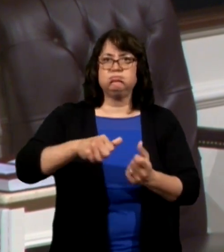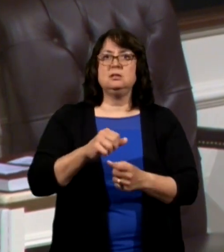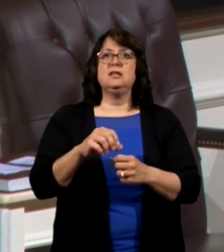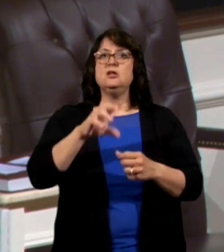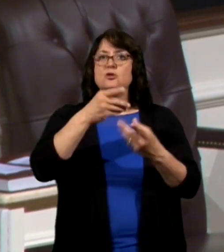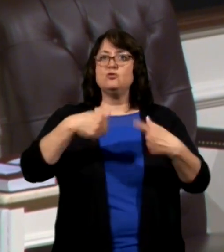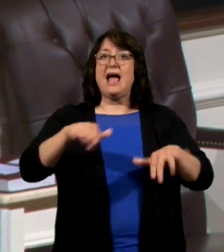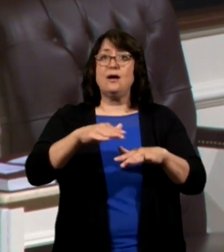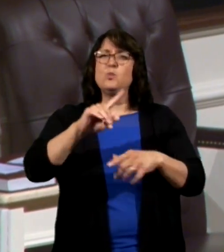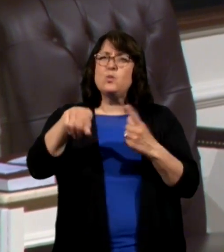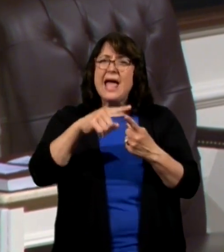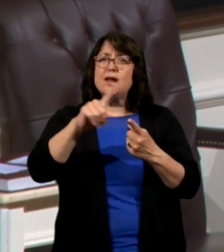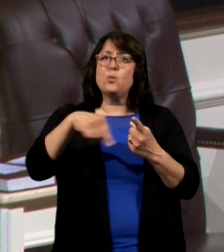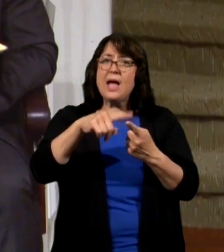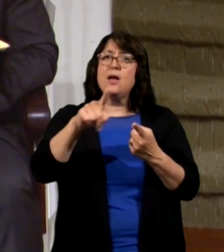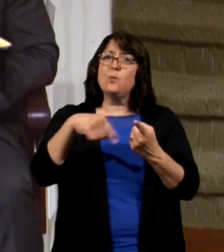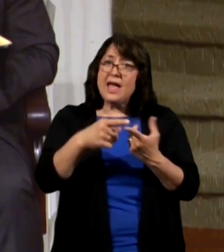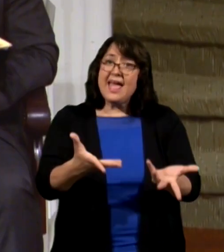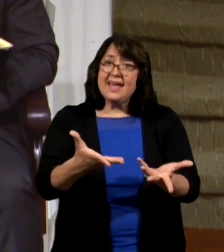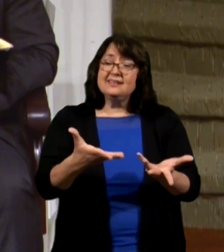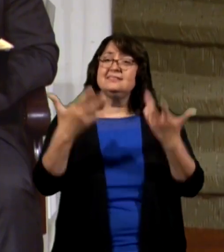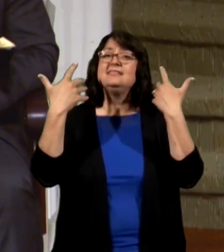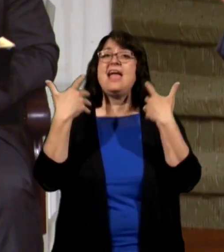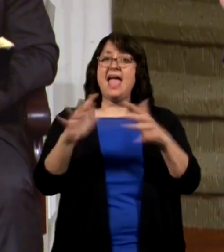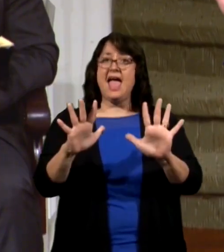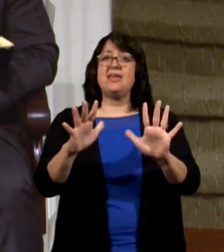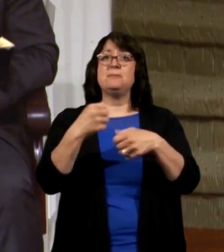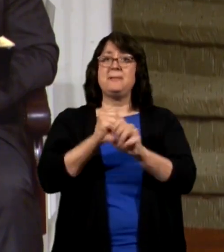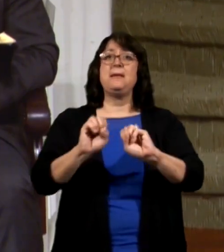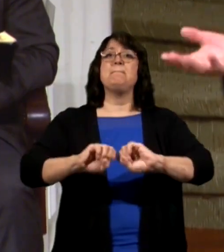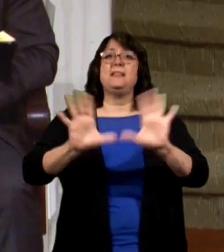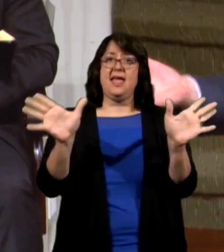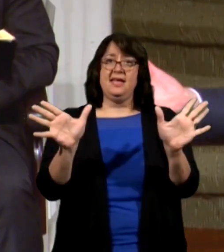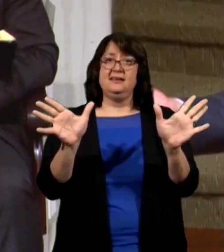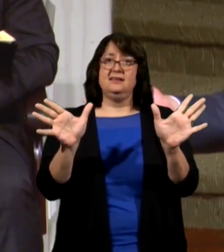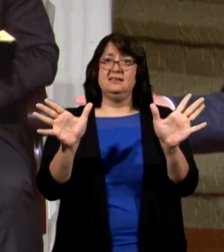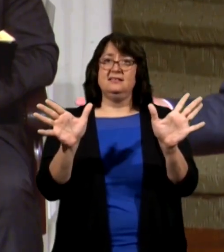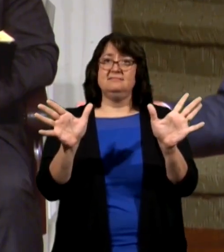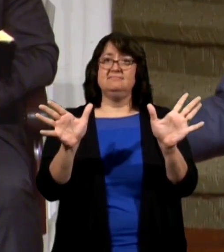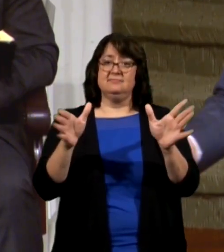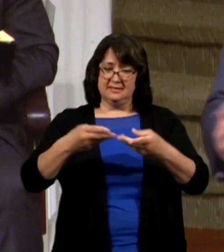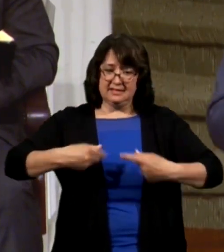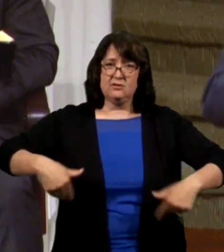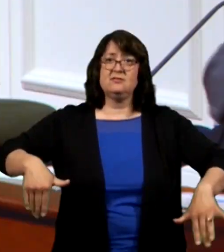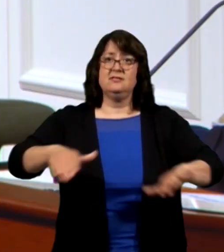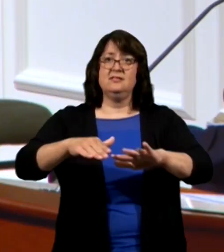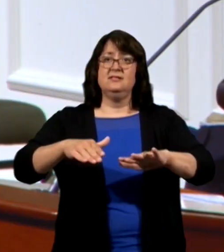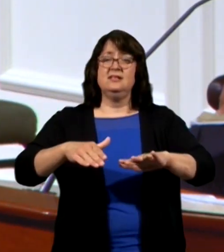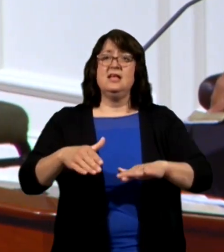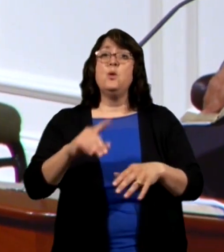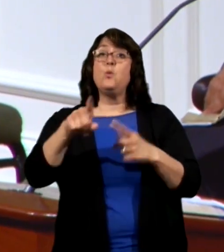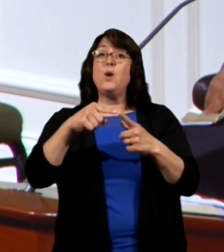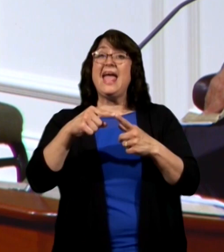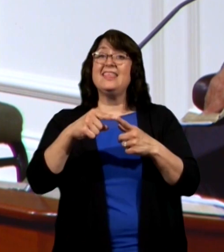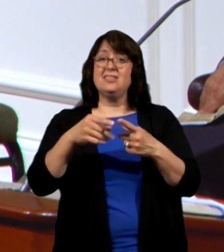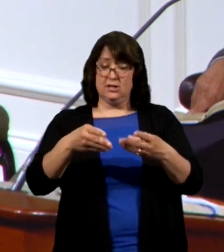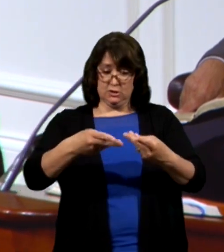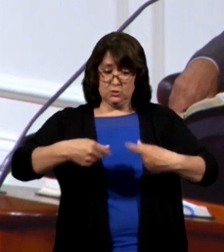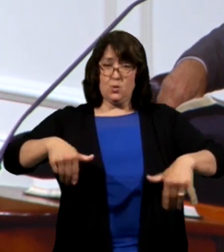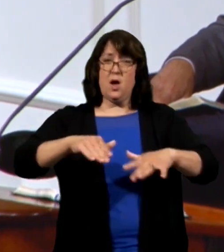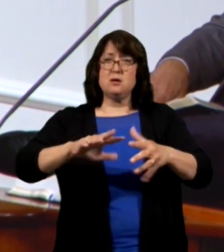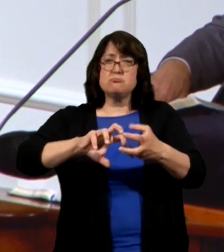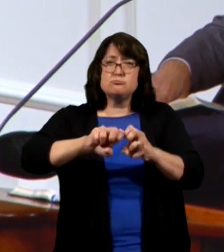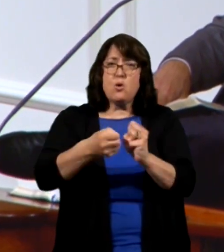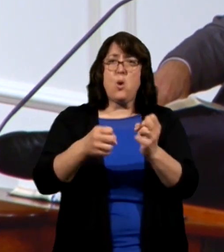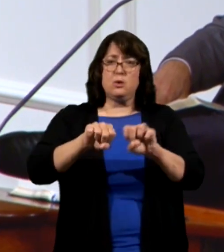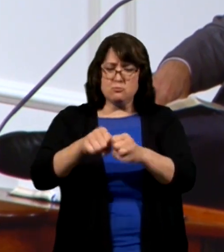when when he hath made plain the face thereof in other words when the soil is